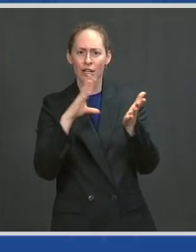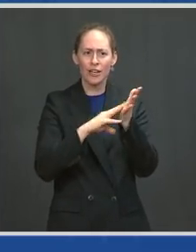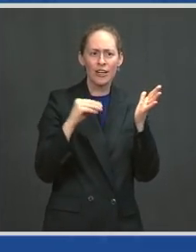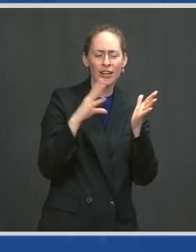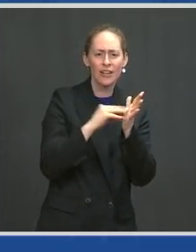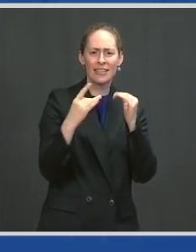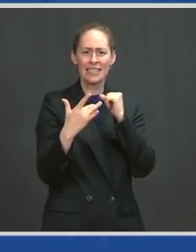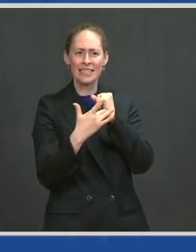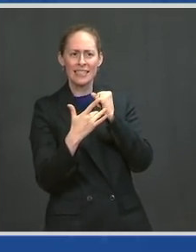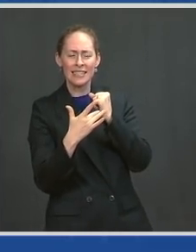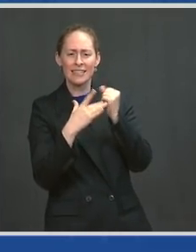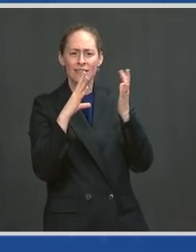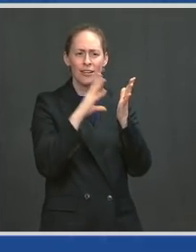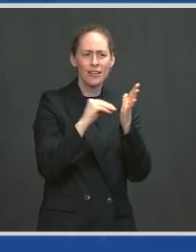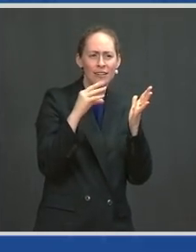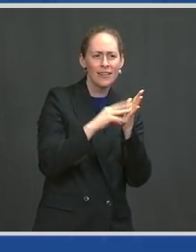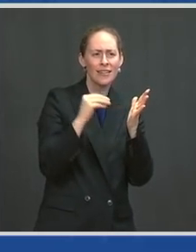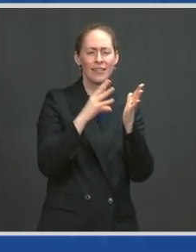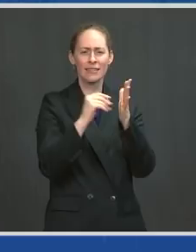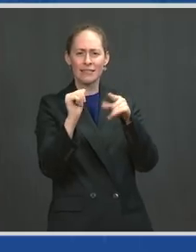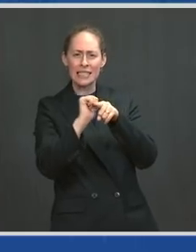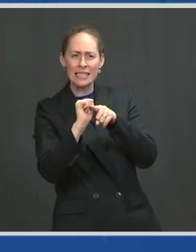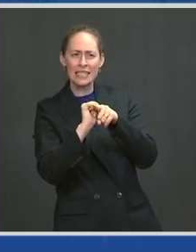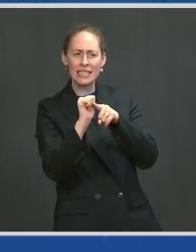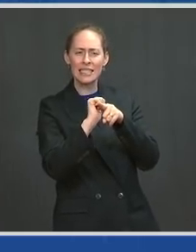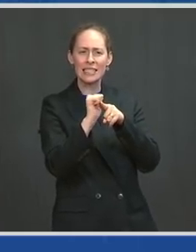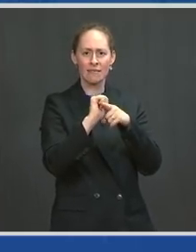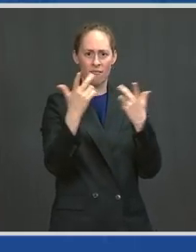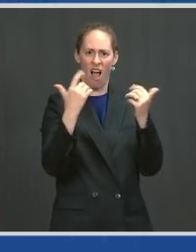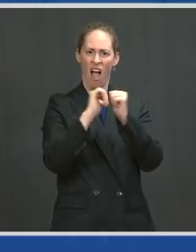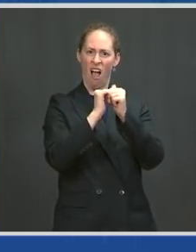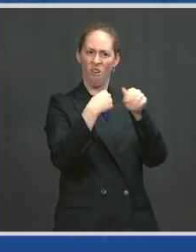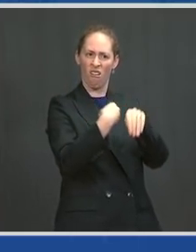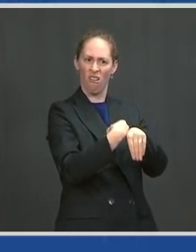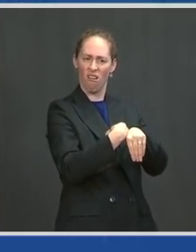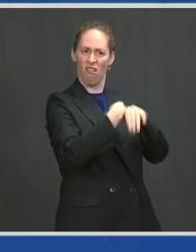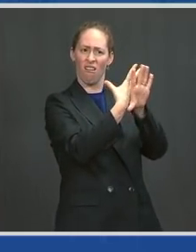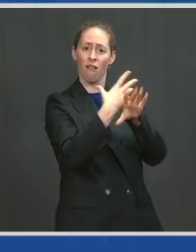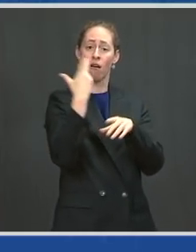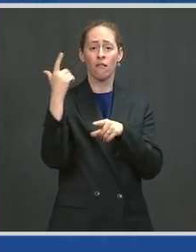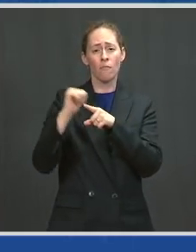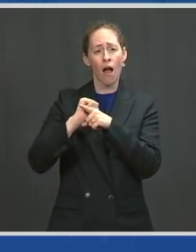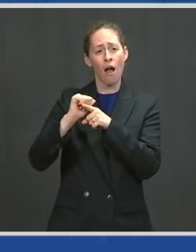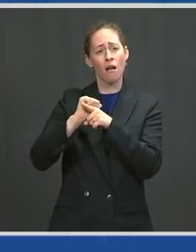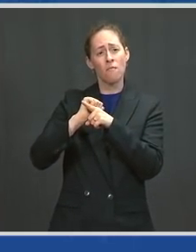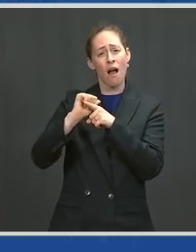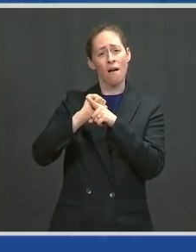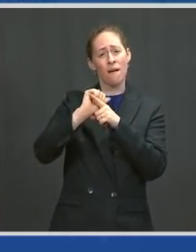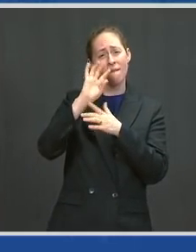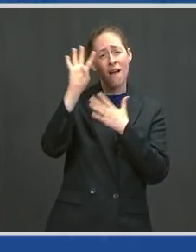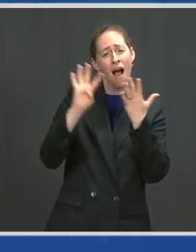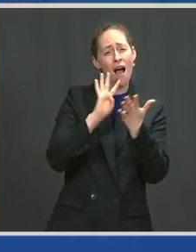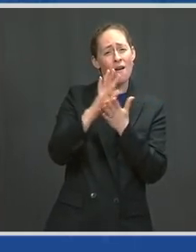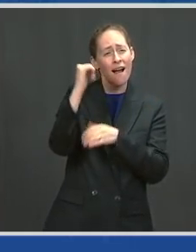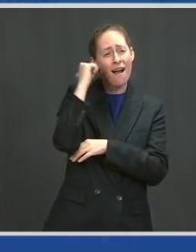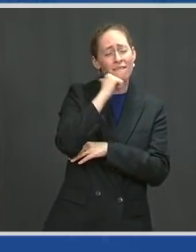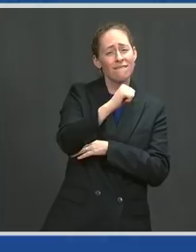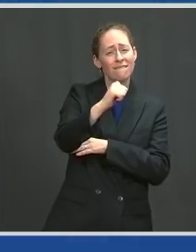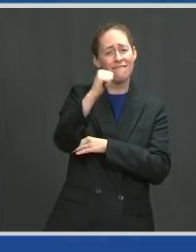a month, learning how to teach online. So don't feel bad about y'all having to teach online.